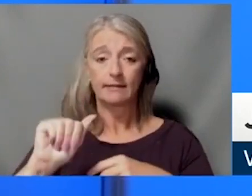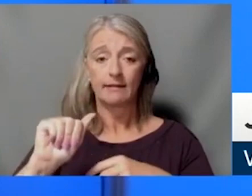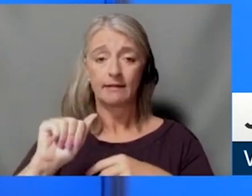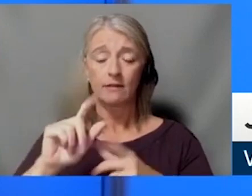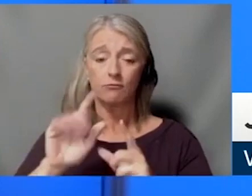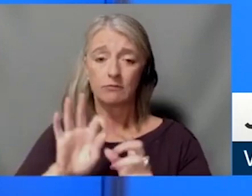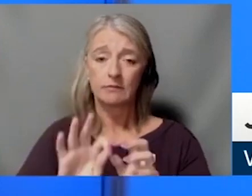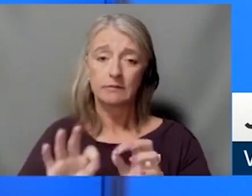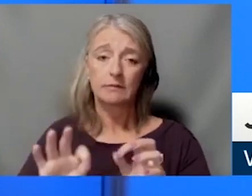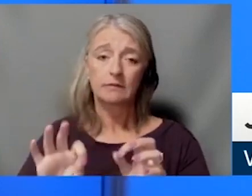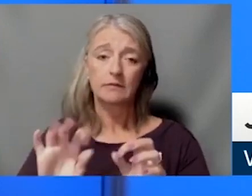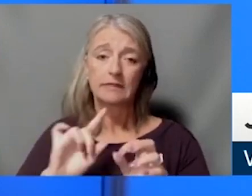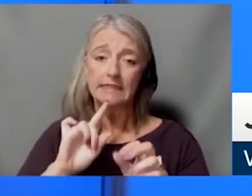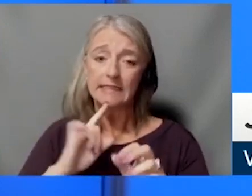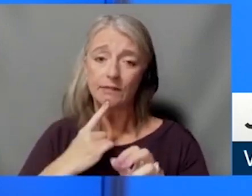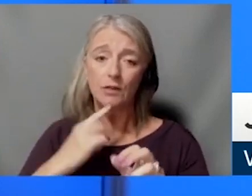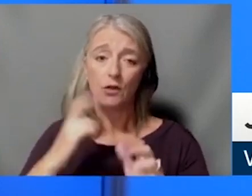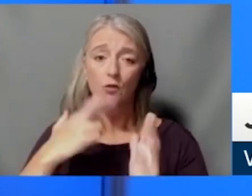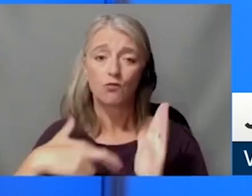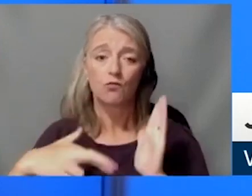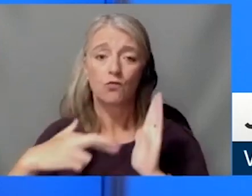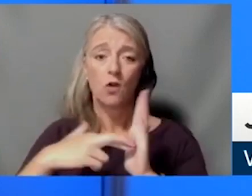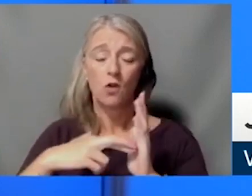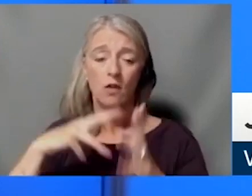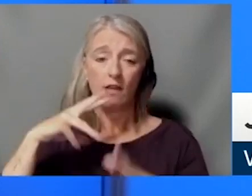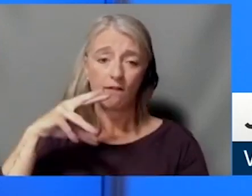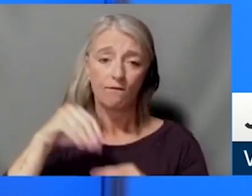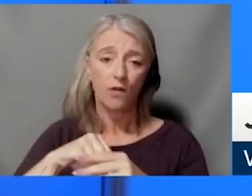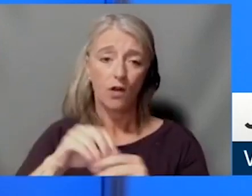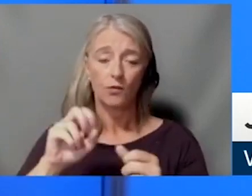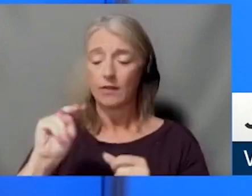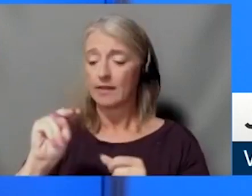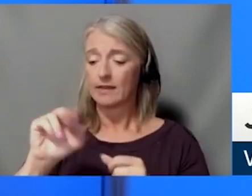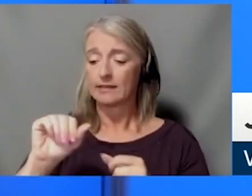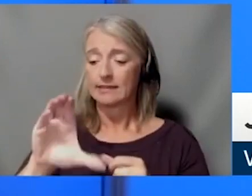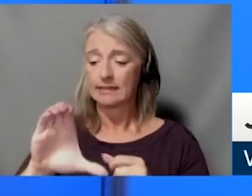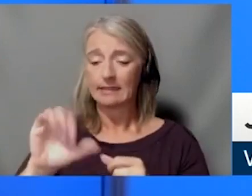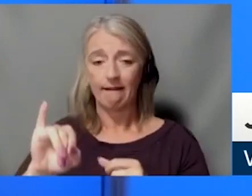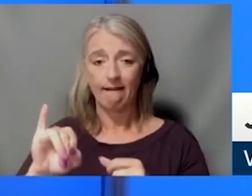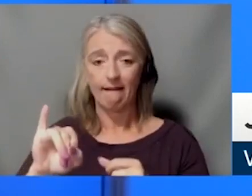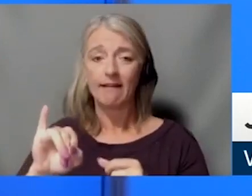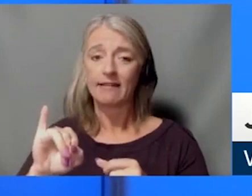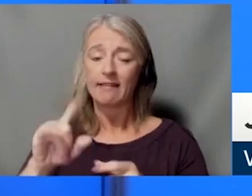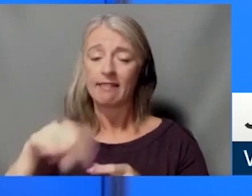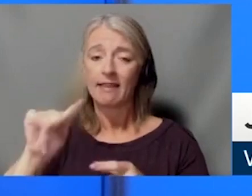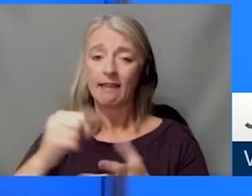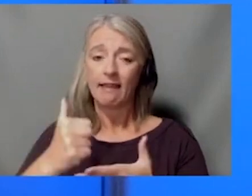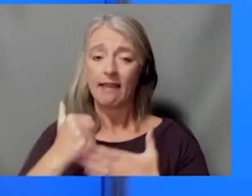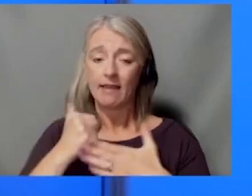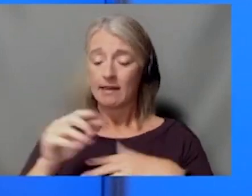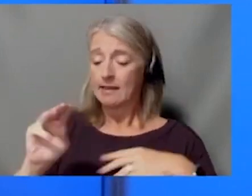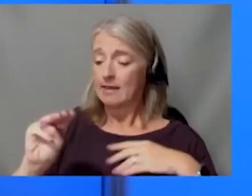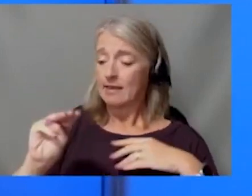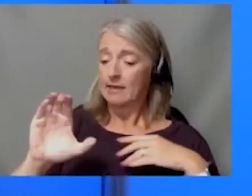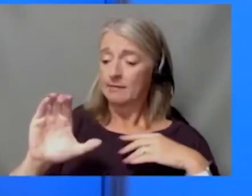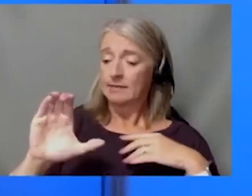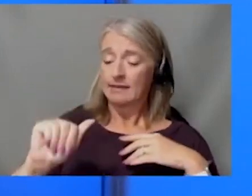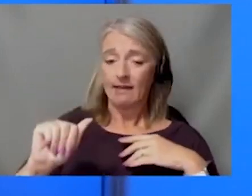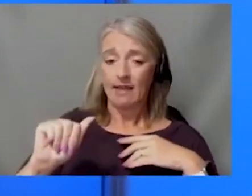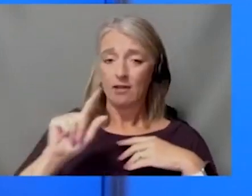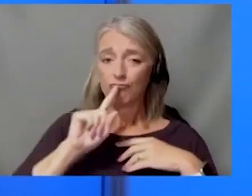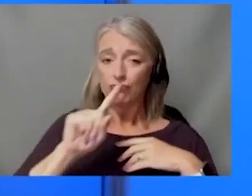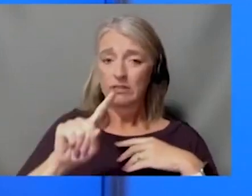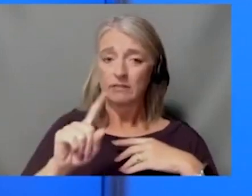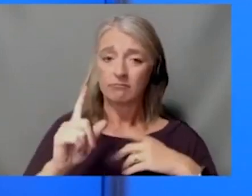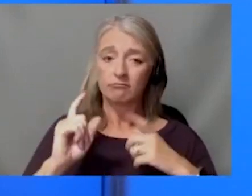our NCI comprehensive cancer center designation. I know that the MCA, a very early contributor and significant in terms of